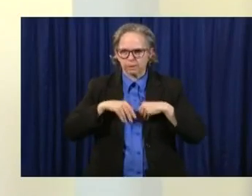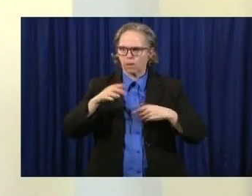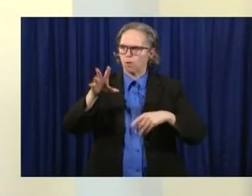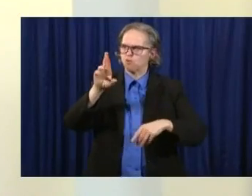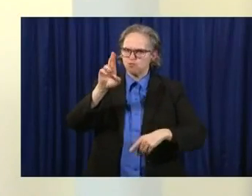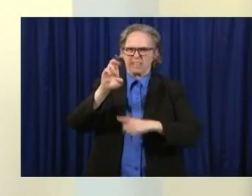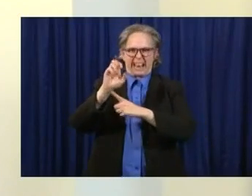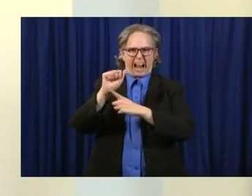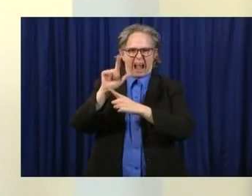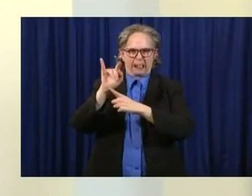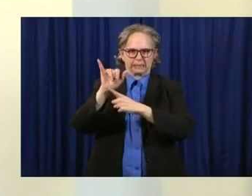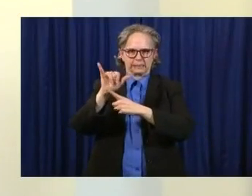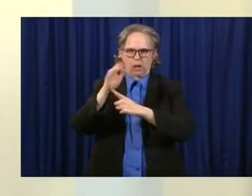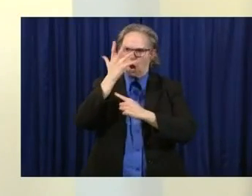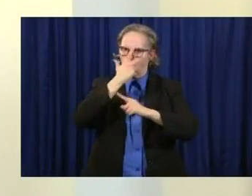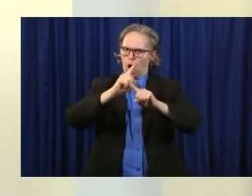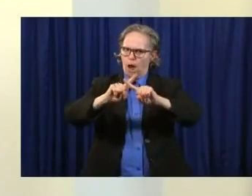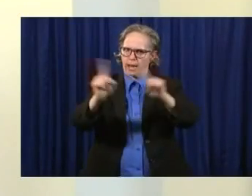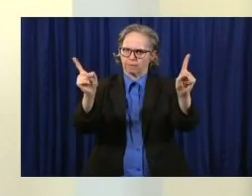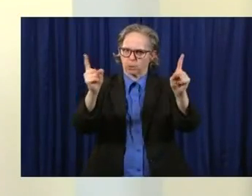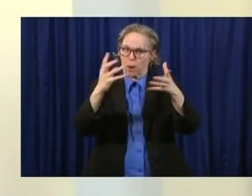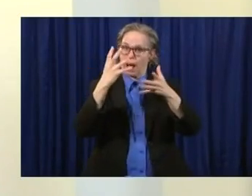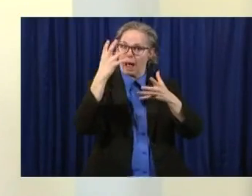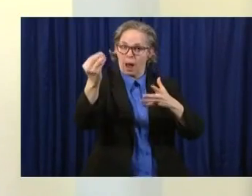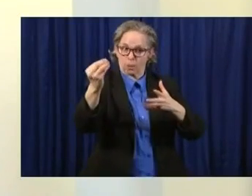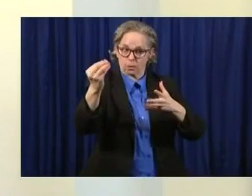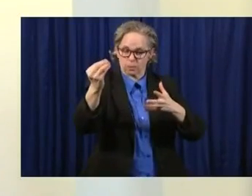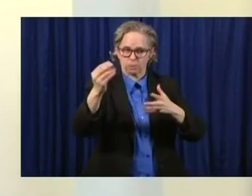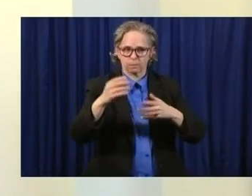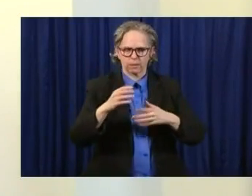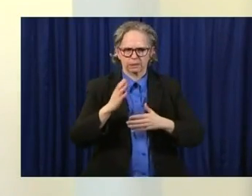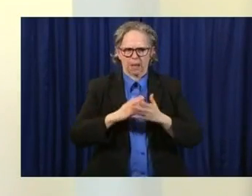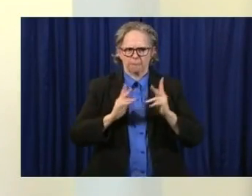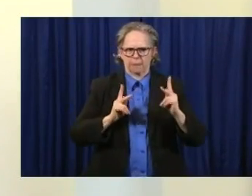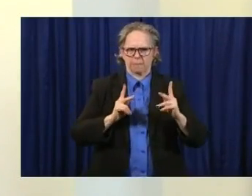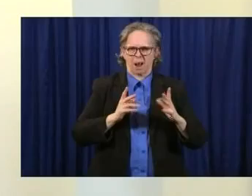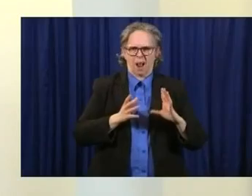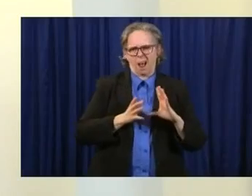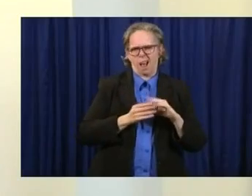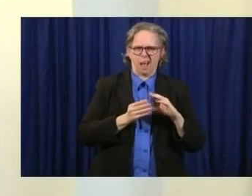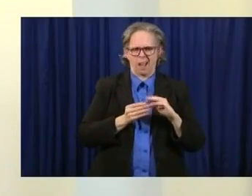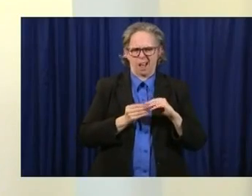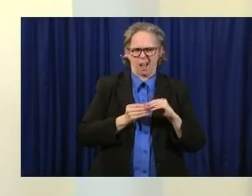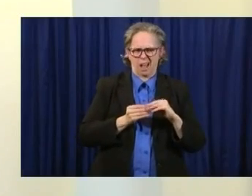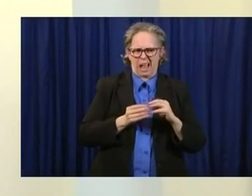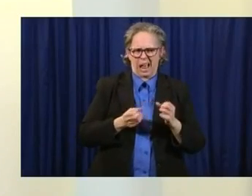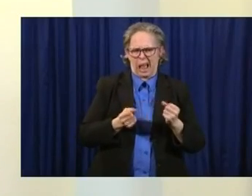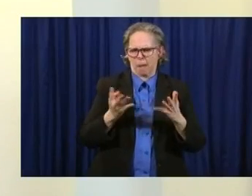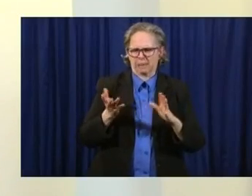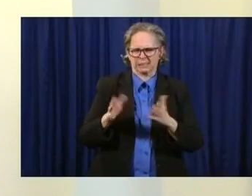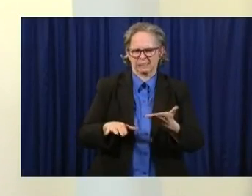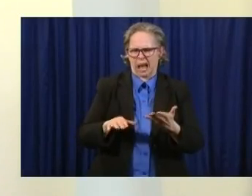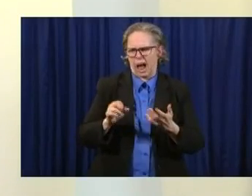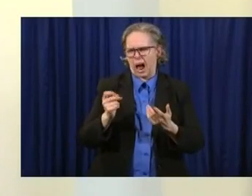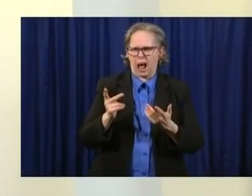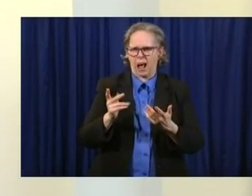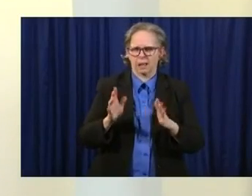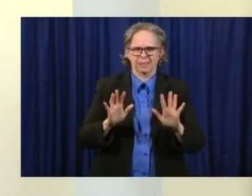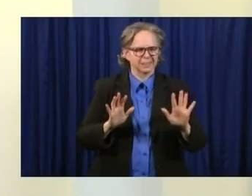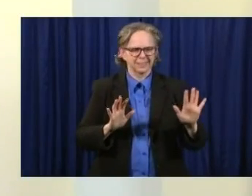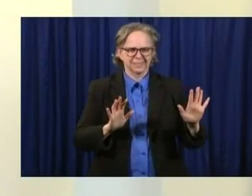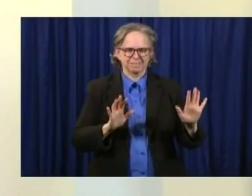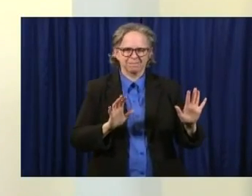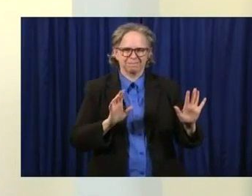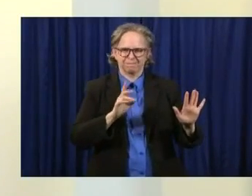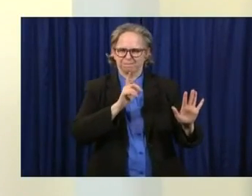know there are folks who talk about the fact that you know how many deaths there are. But I think it's important for us to just be respectful of